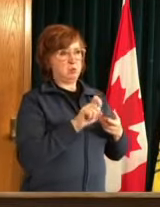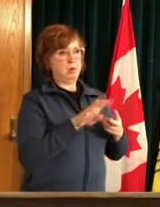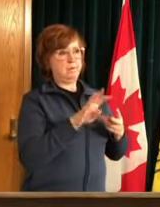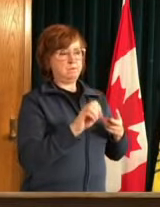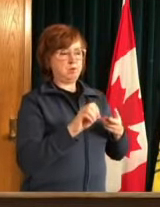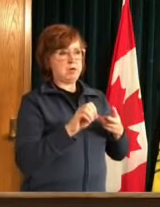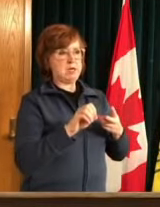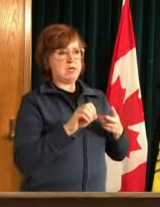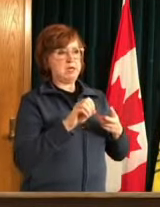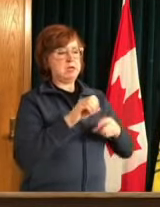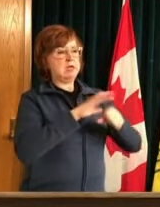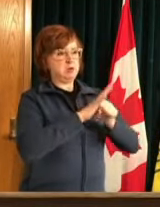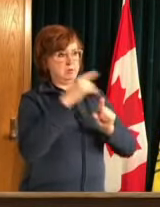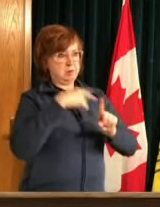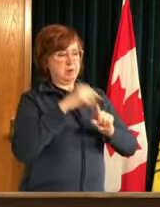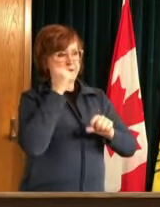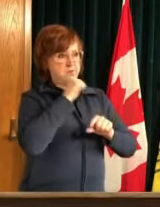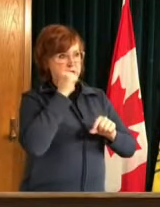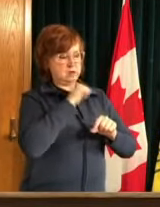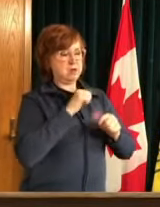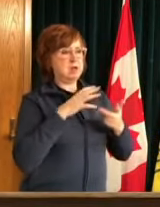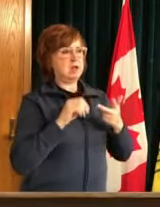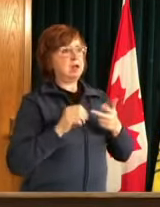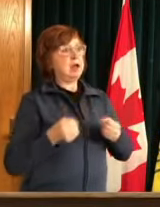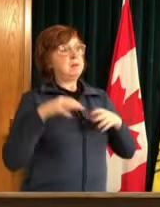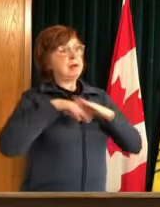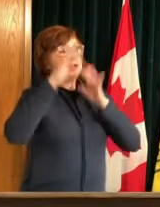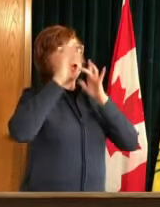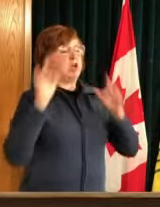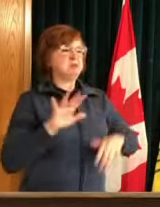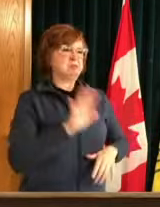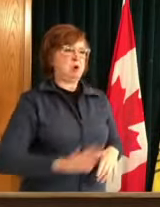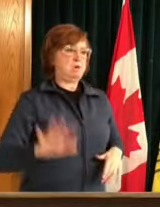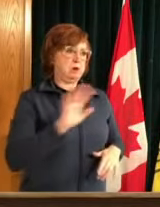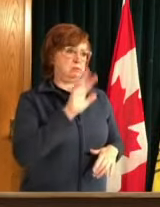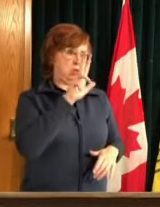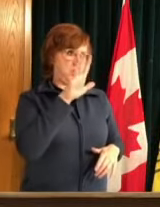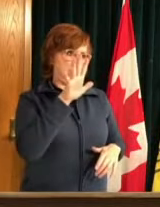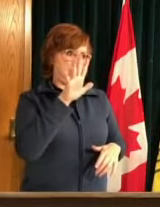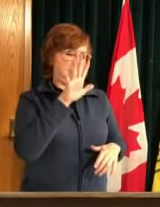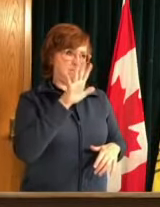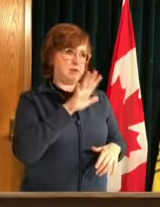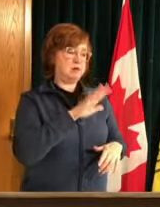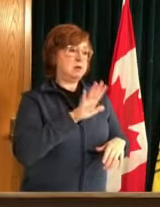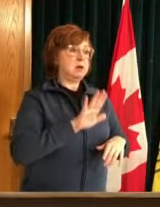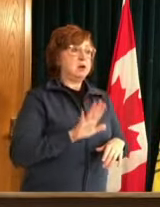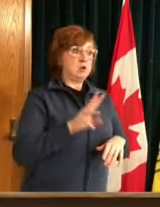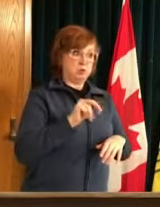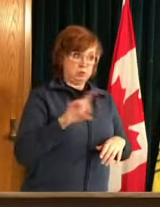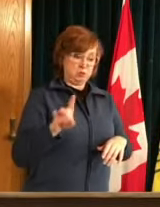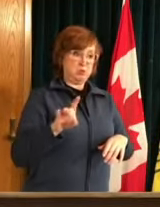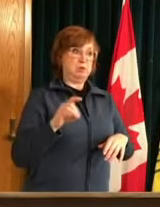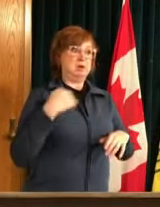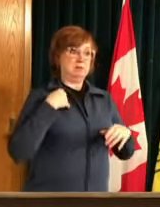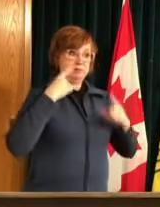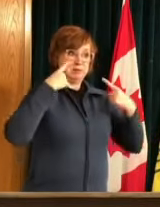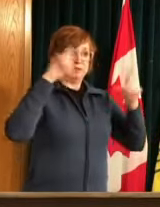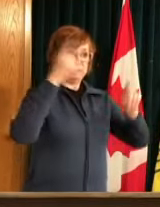they have 35 people in hospital vaccinations are working in north dakota and they will work in other areas of the world